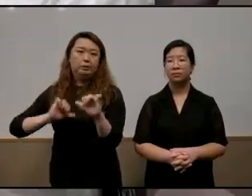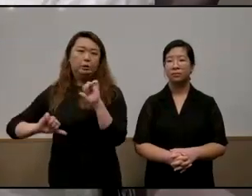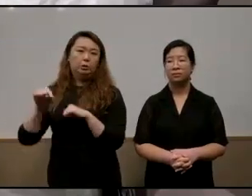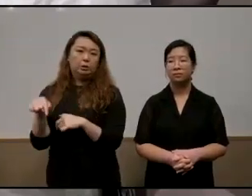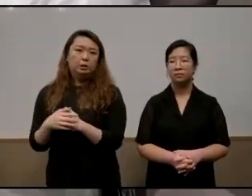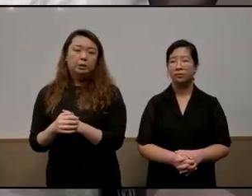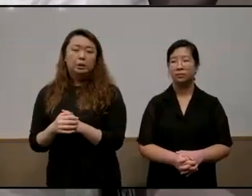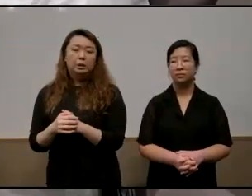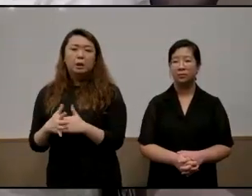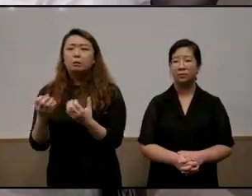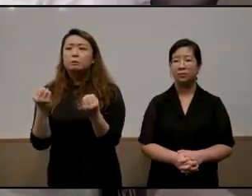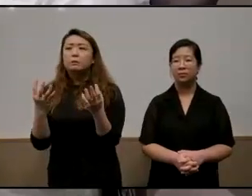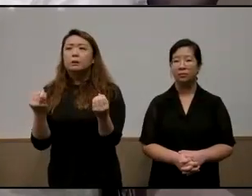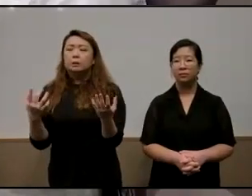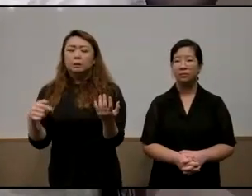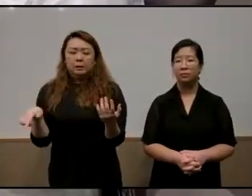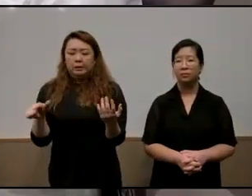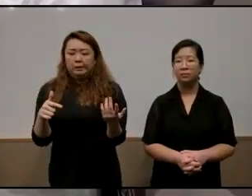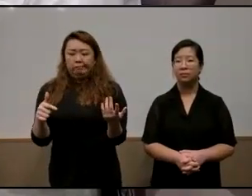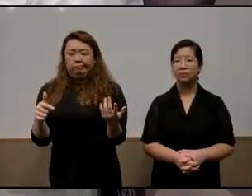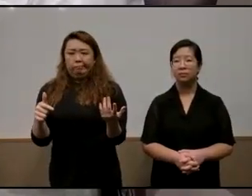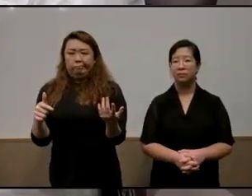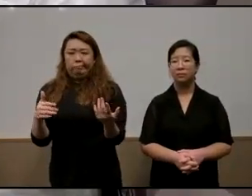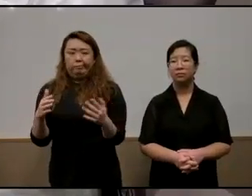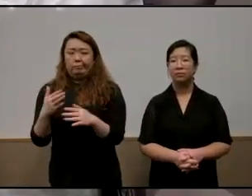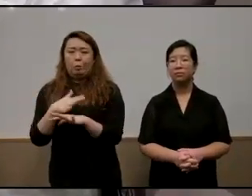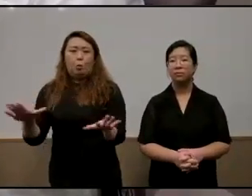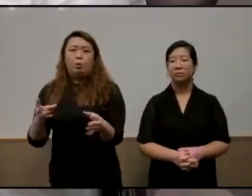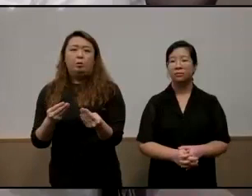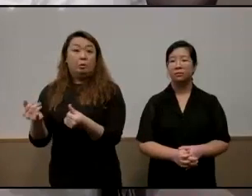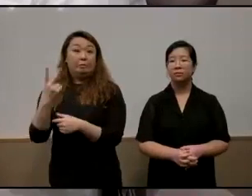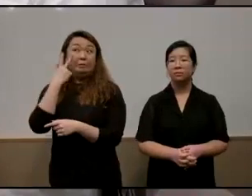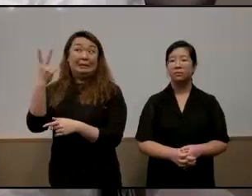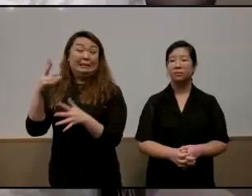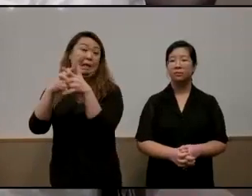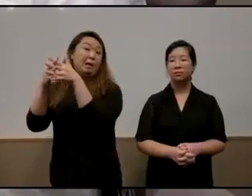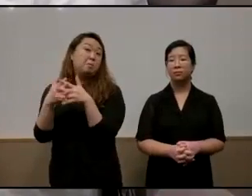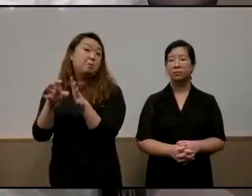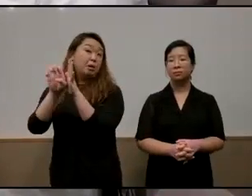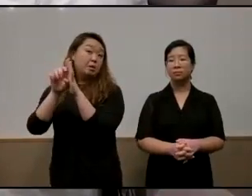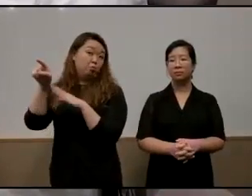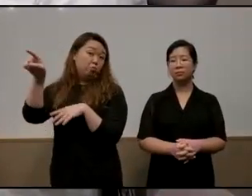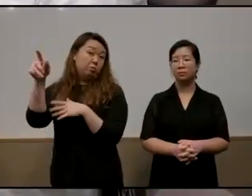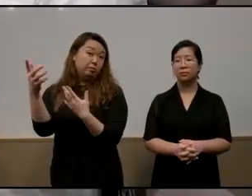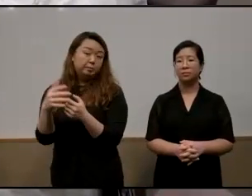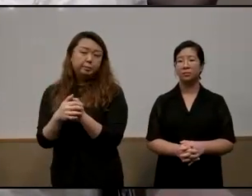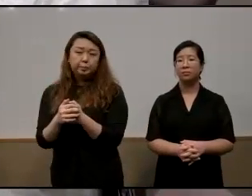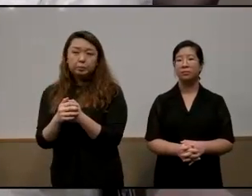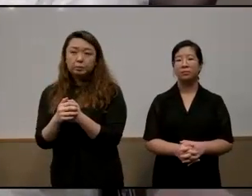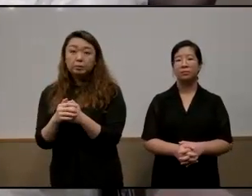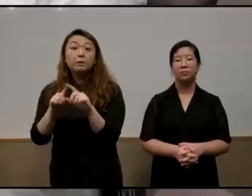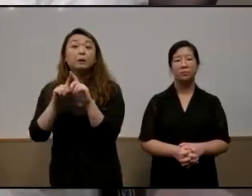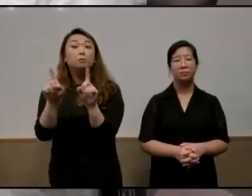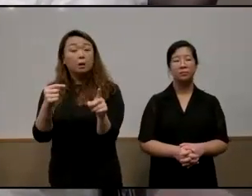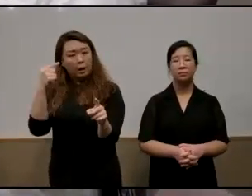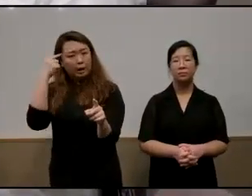it often doesn't work out very well if you look at the us for example affirmative action but i